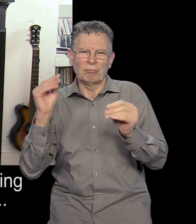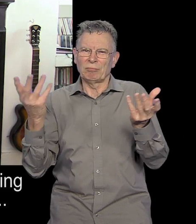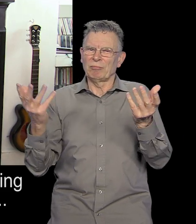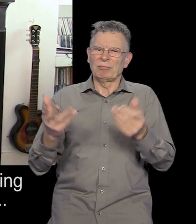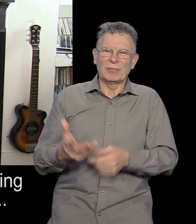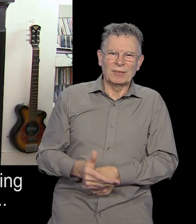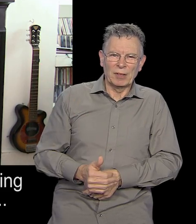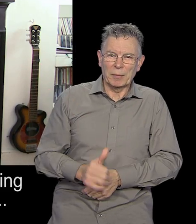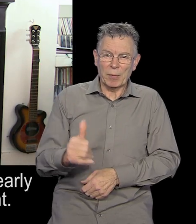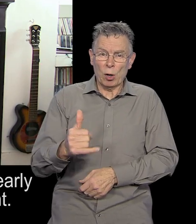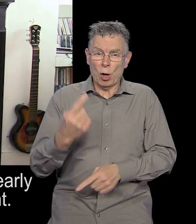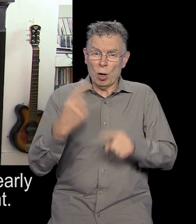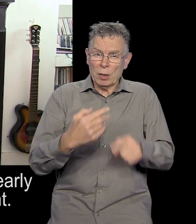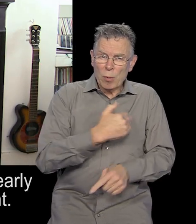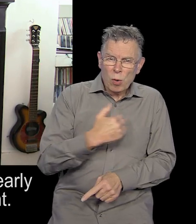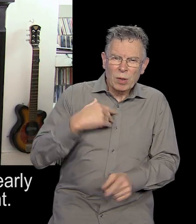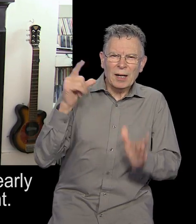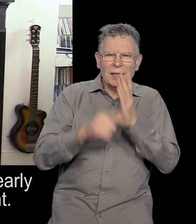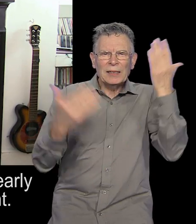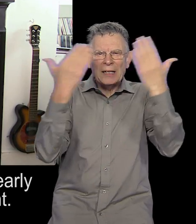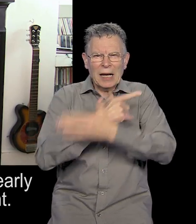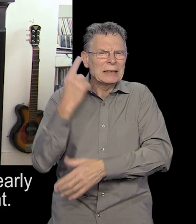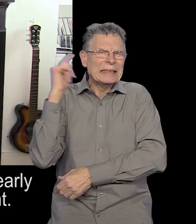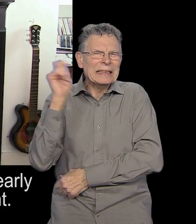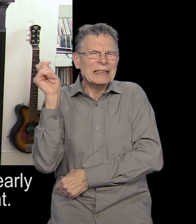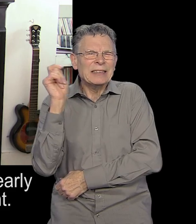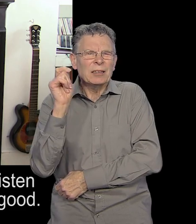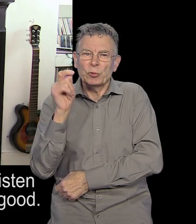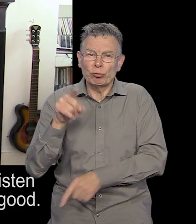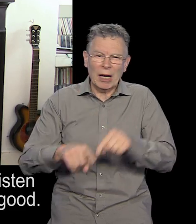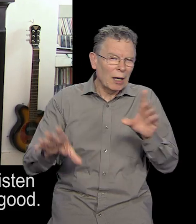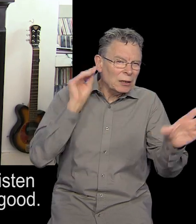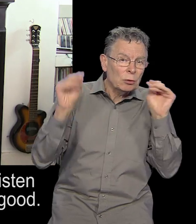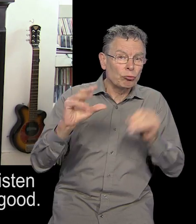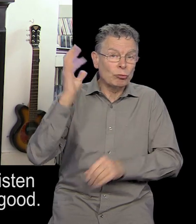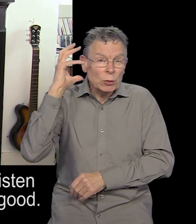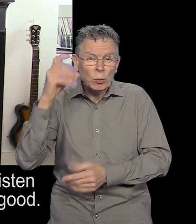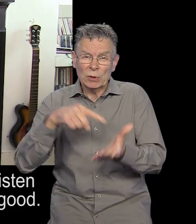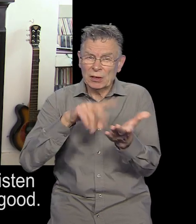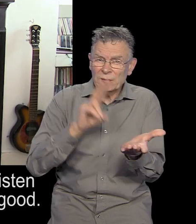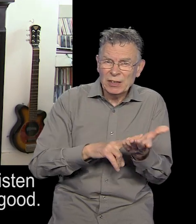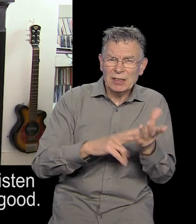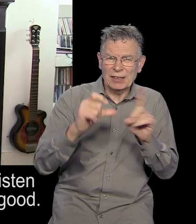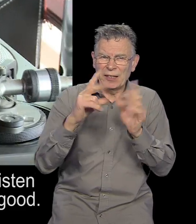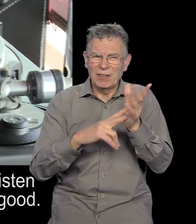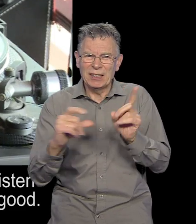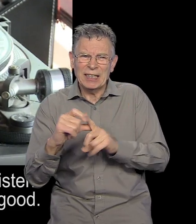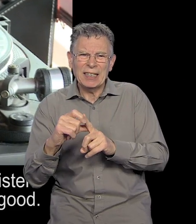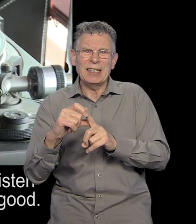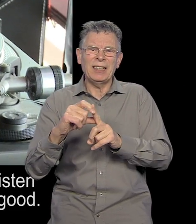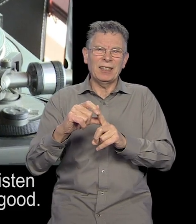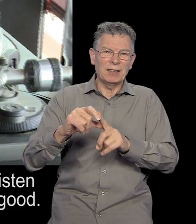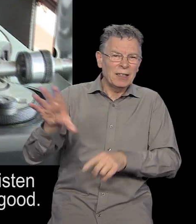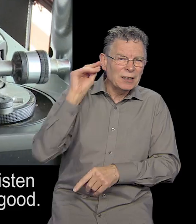into your life when it's really bothering you early in the morning or late at night. Radio, TV, a DVD,